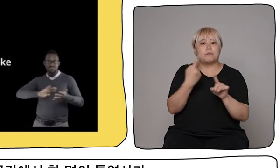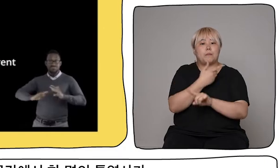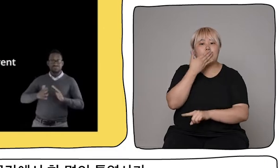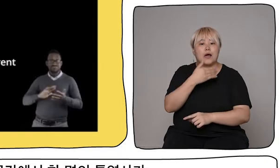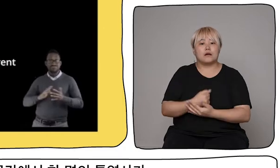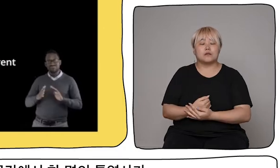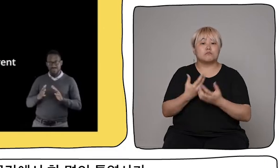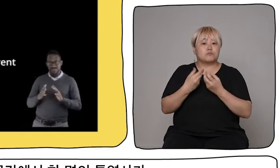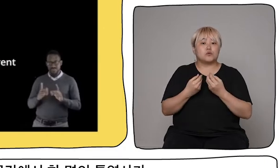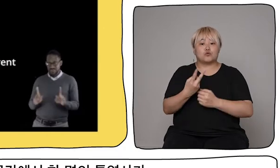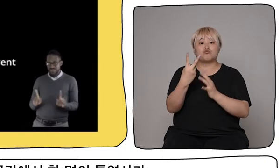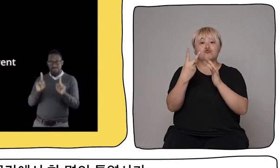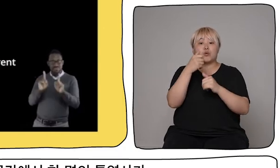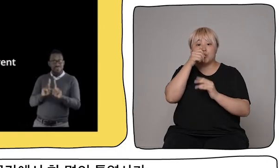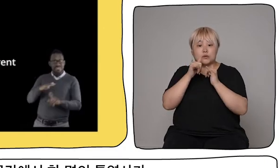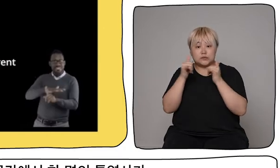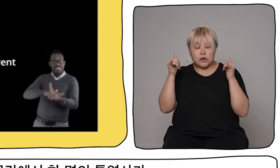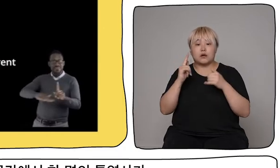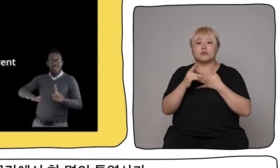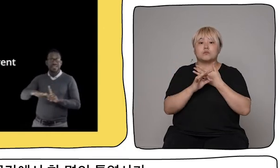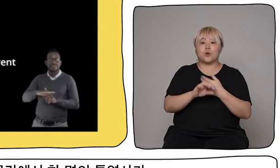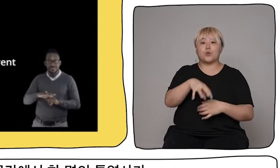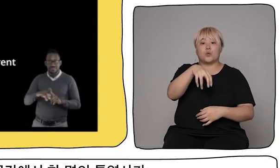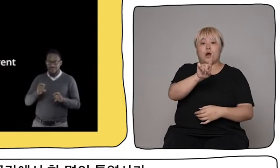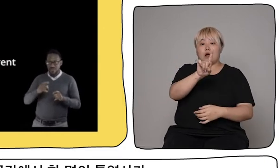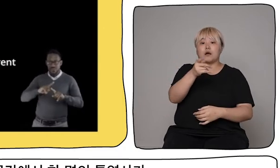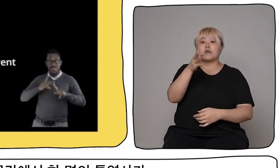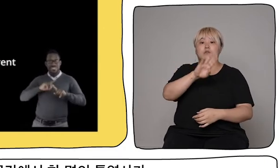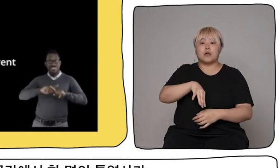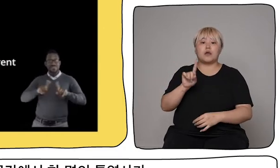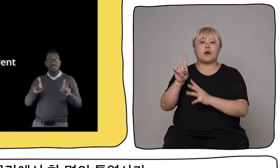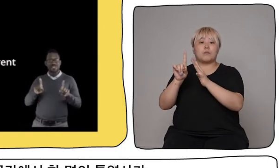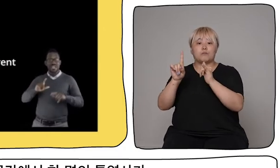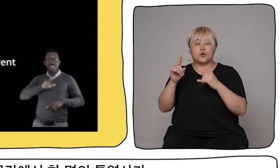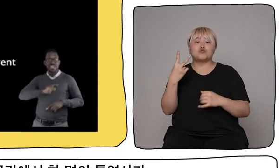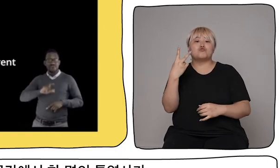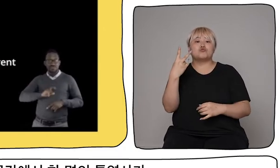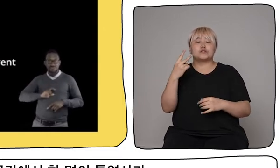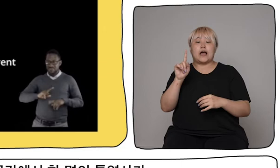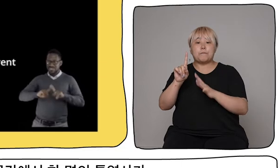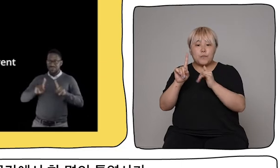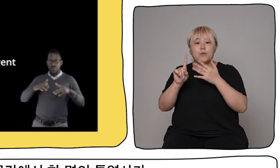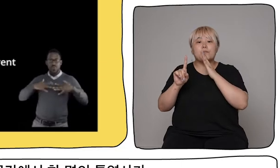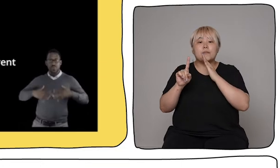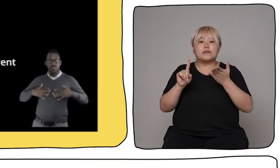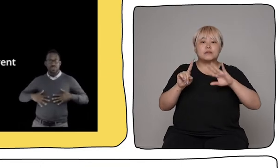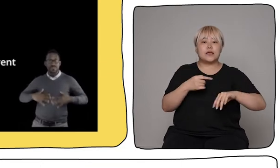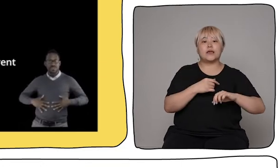interpreters or the interpreter twice in one space, playing two different characters in different costumes.